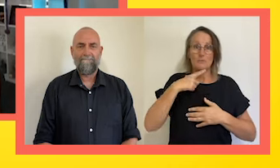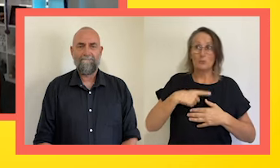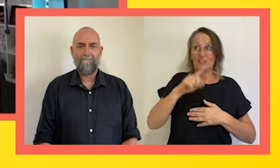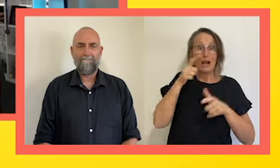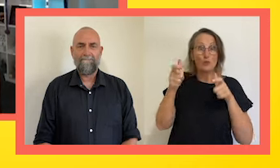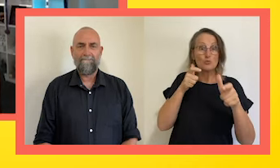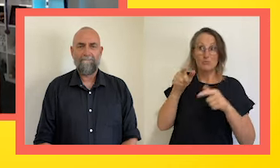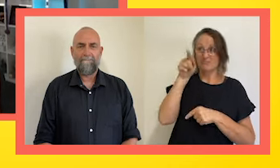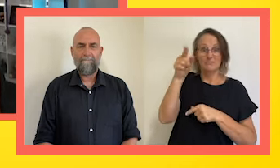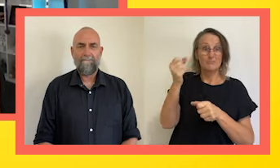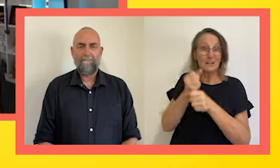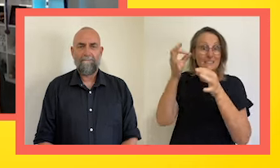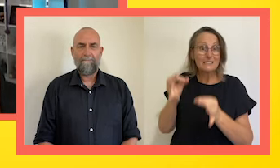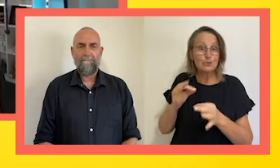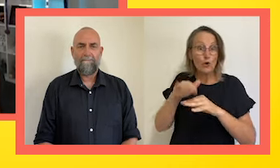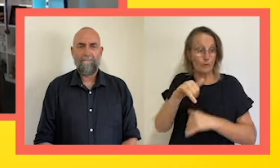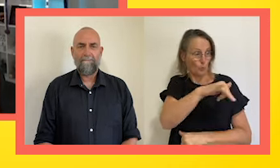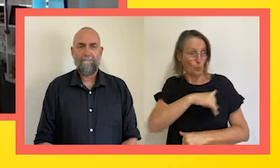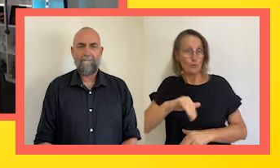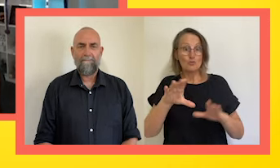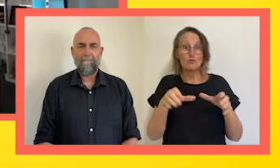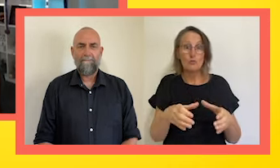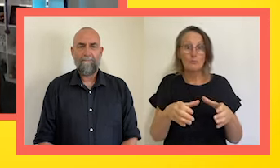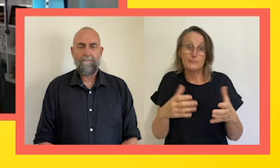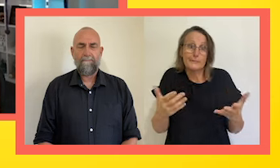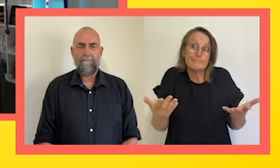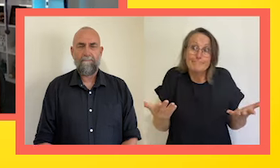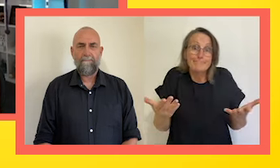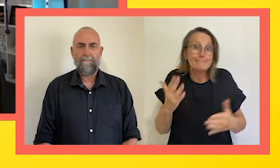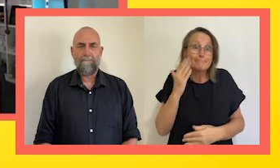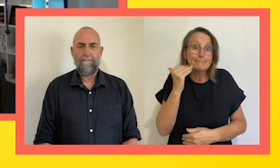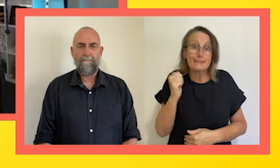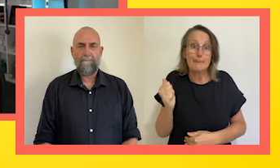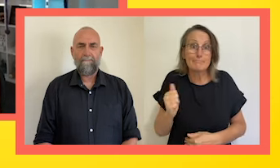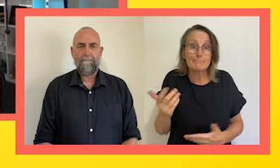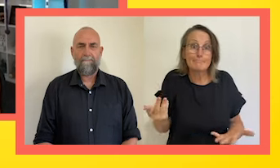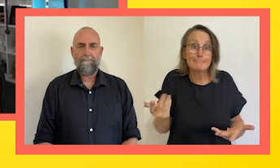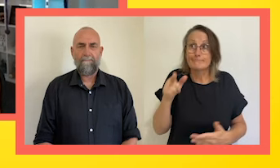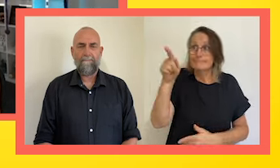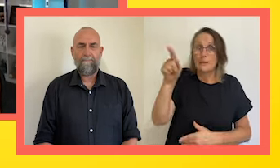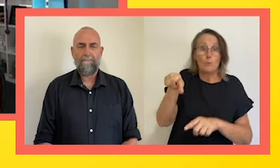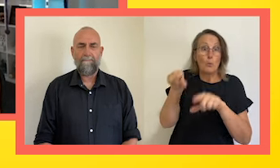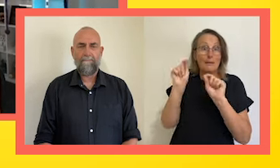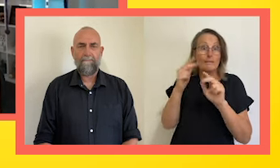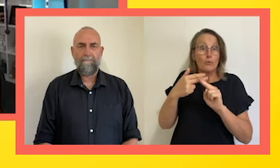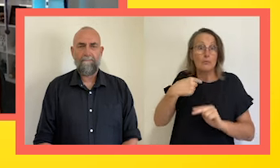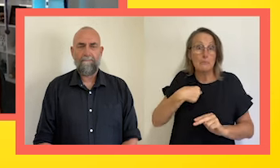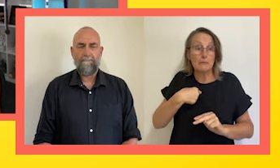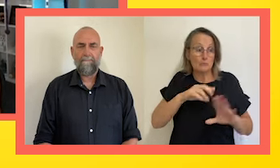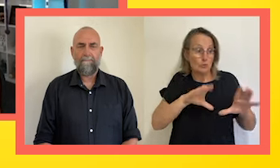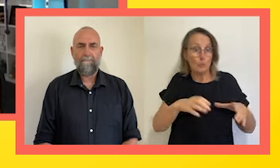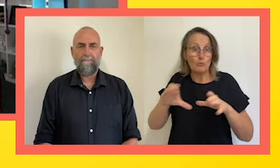have no control over it, it almost doesn't matter in a sense, because whatever comes up with a classification or otherwise,